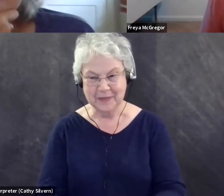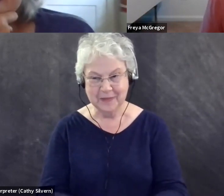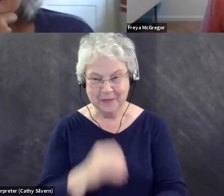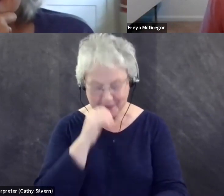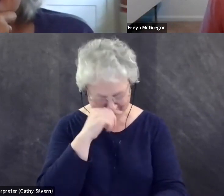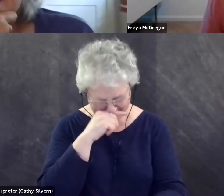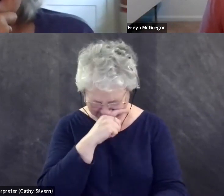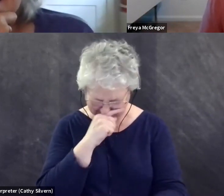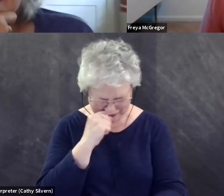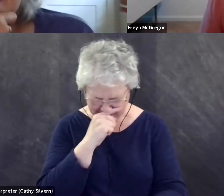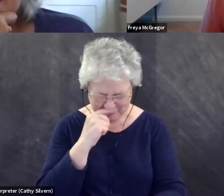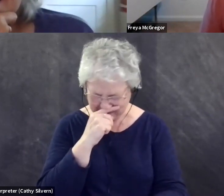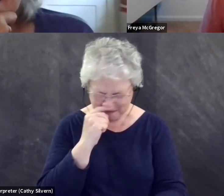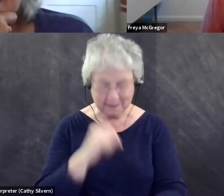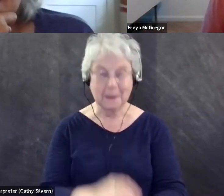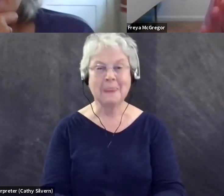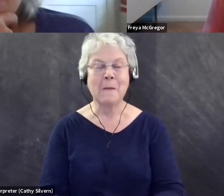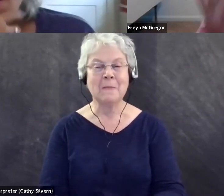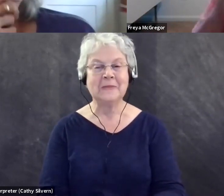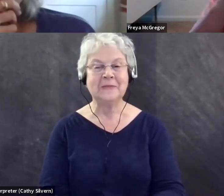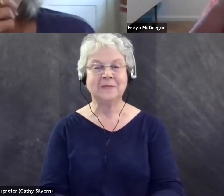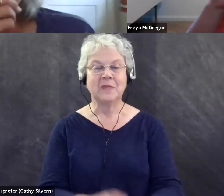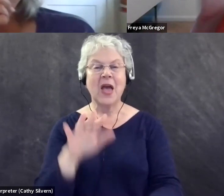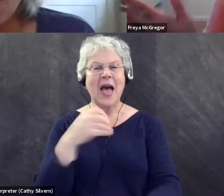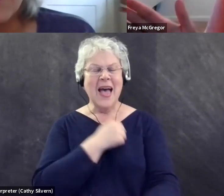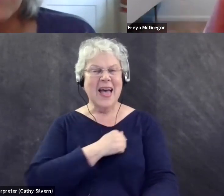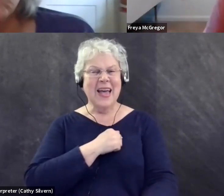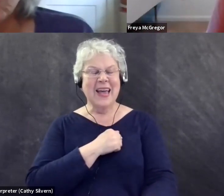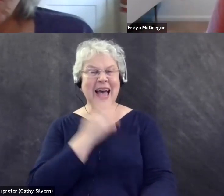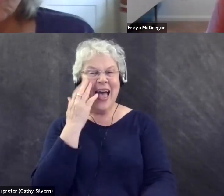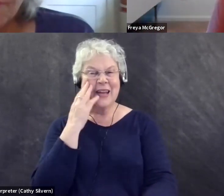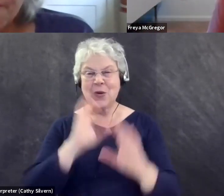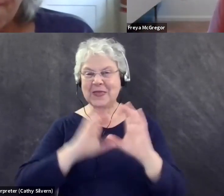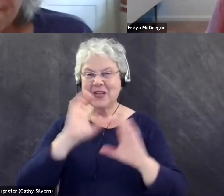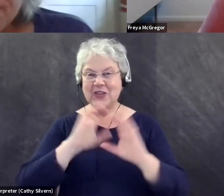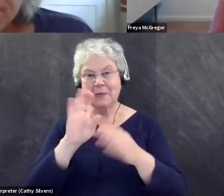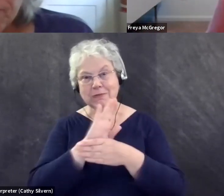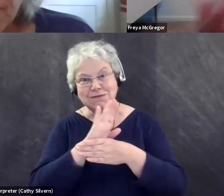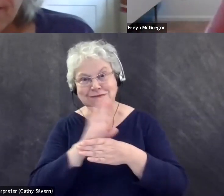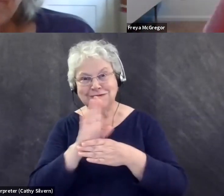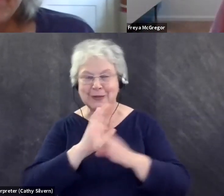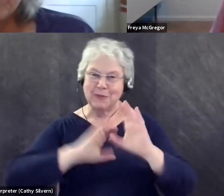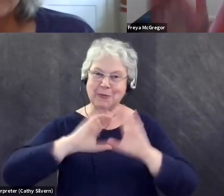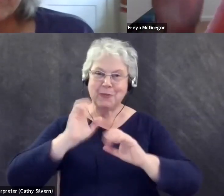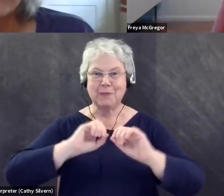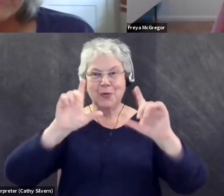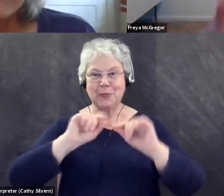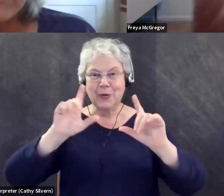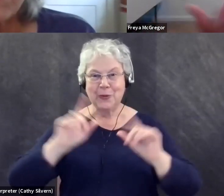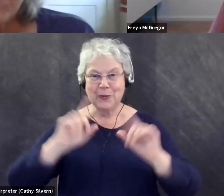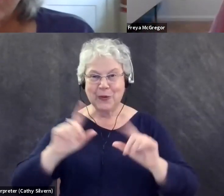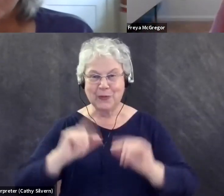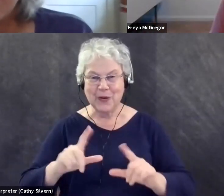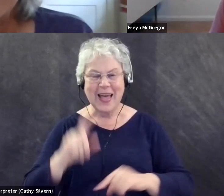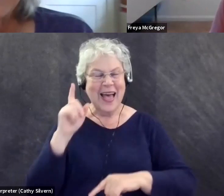Um, I'm just noticing too, sorry, everyone who I'm, I know the chat's been really busy. I don't have the skill of watching the